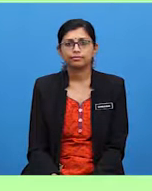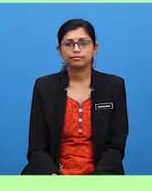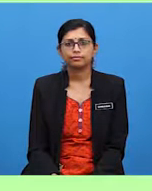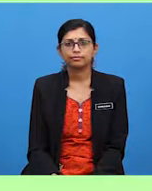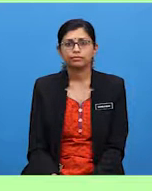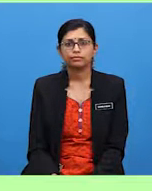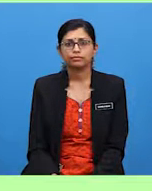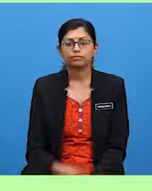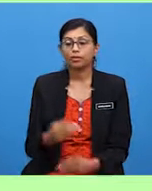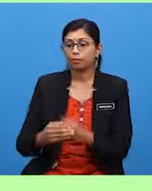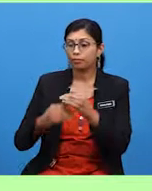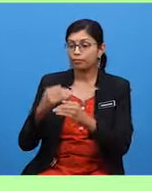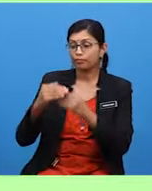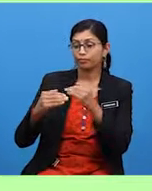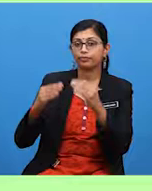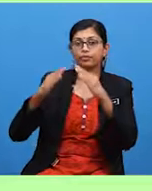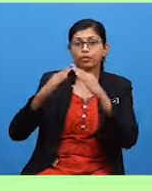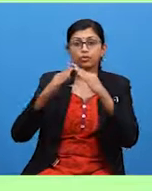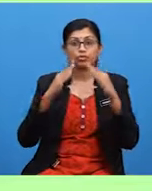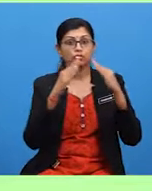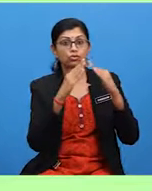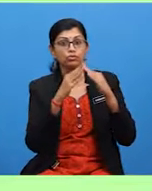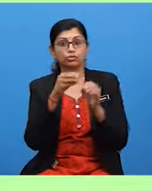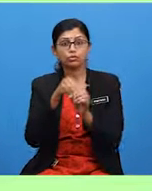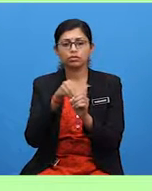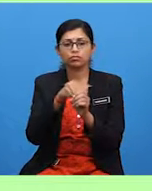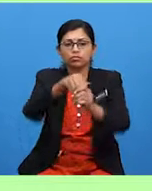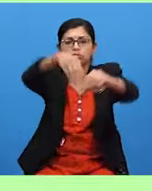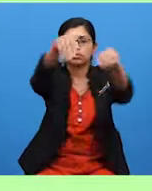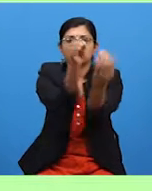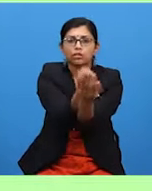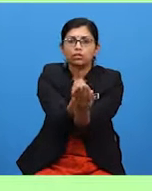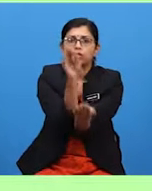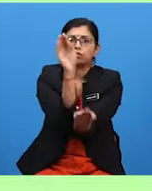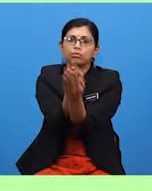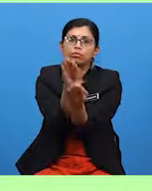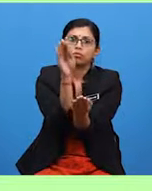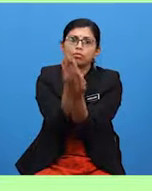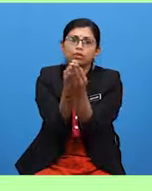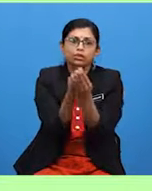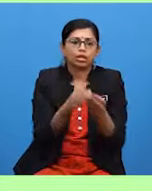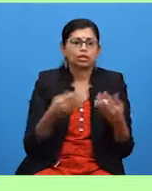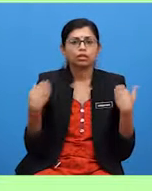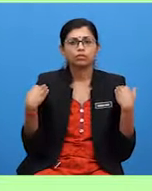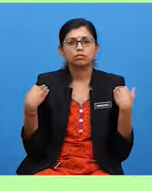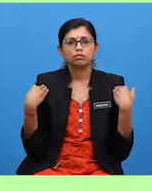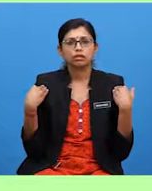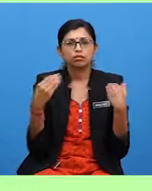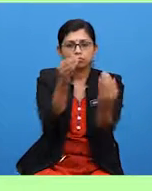People are building houses and roads in areas where the crocodile lives. are